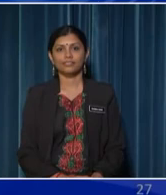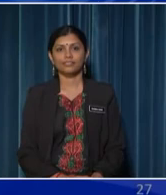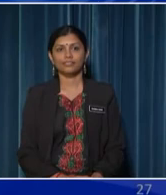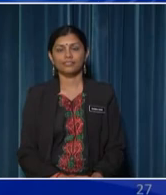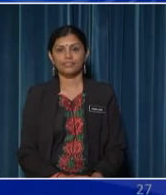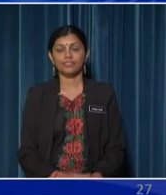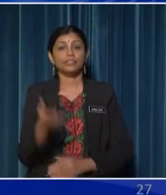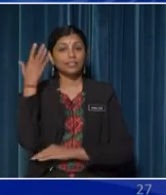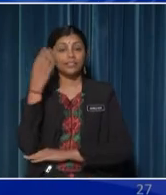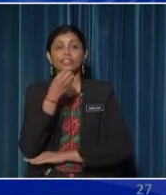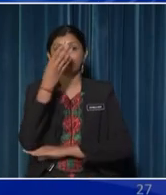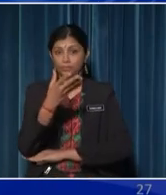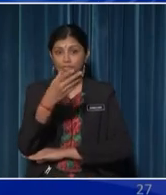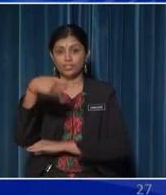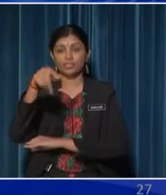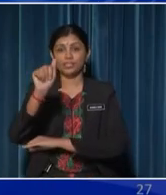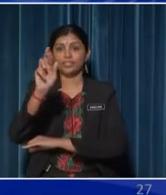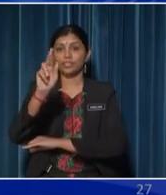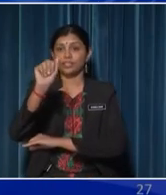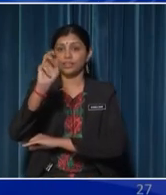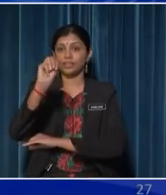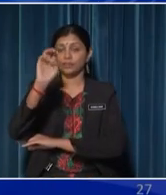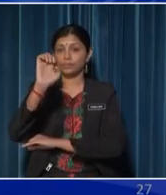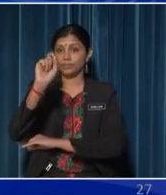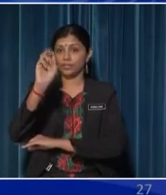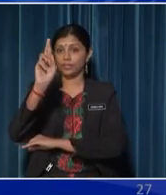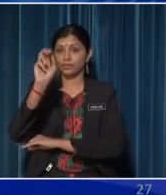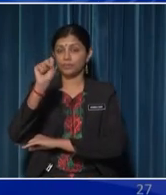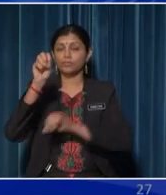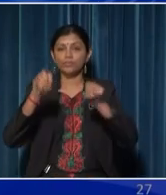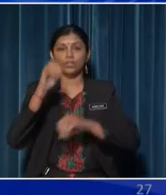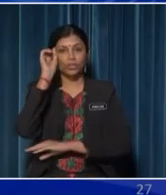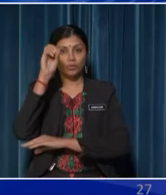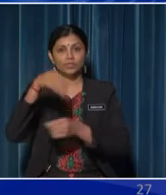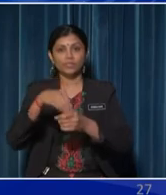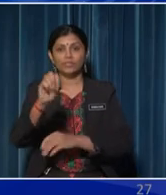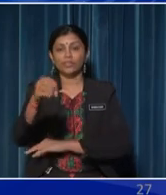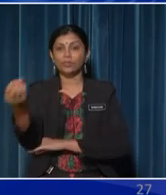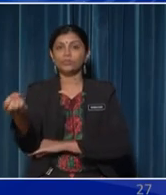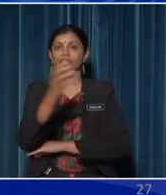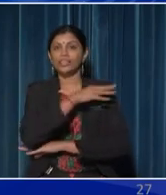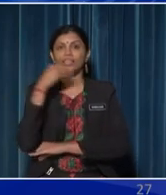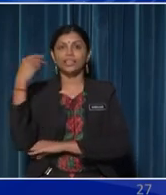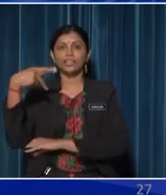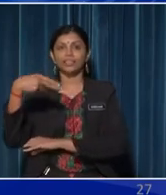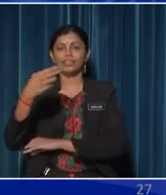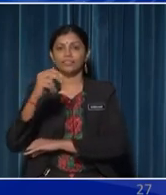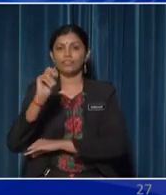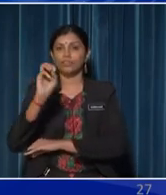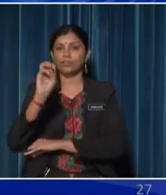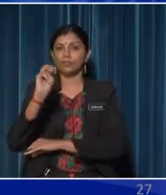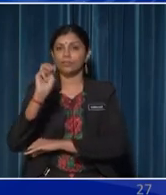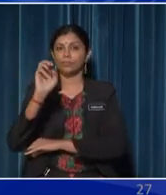As I had mentioned just now, there are parameters that we can observe in objects and in phenomena